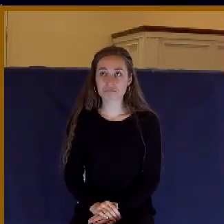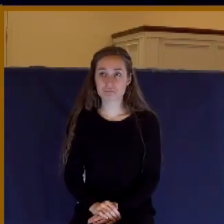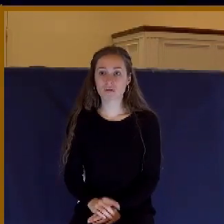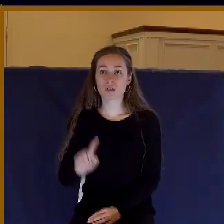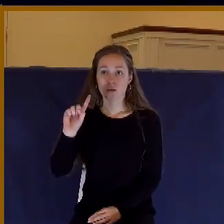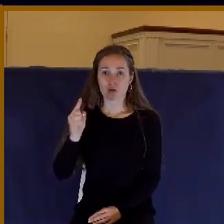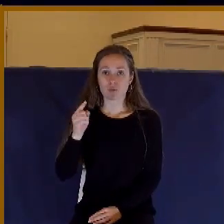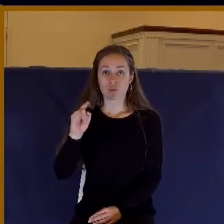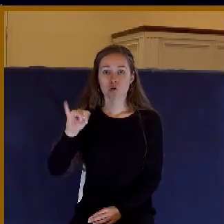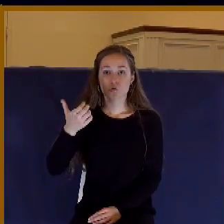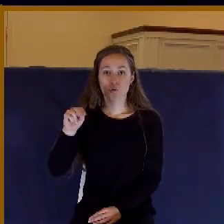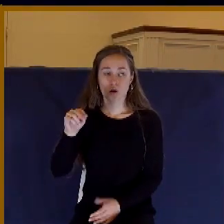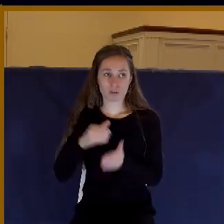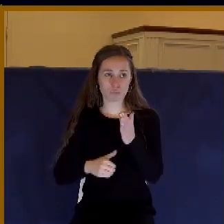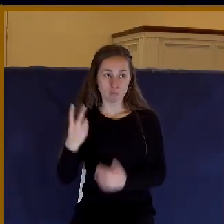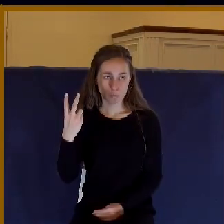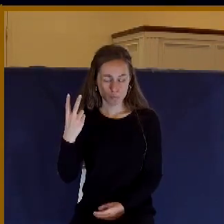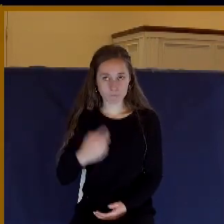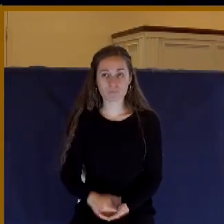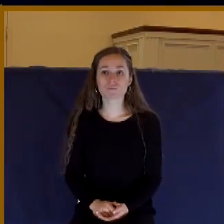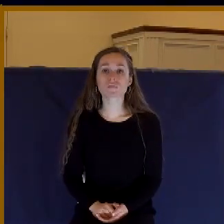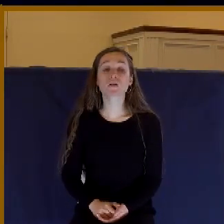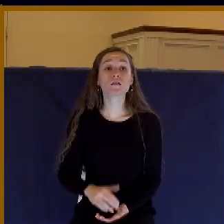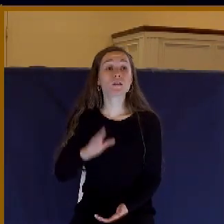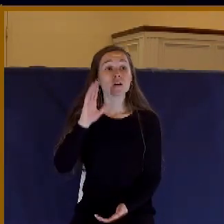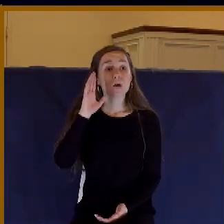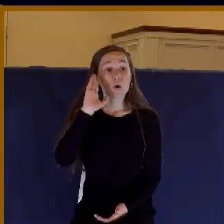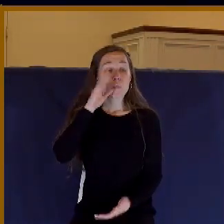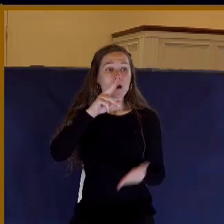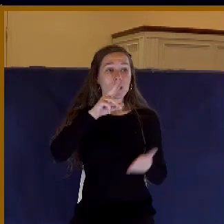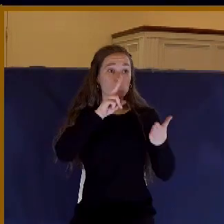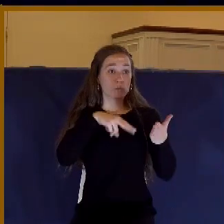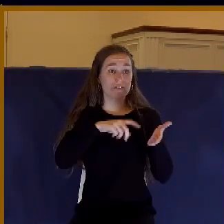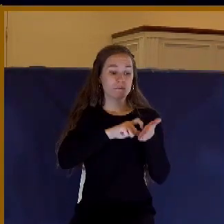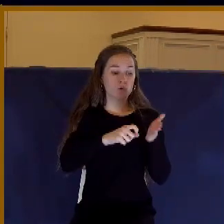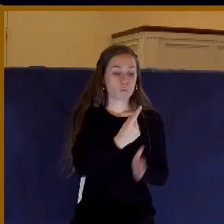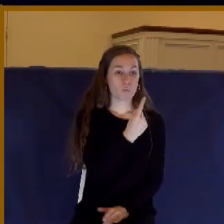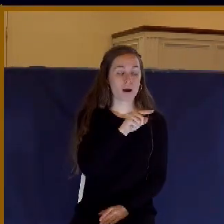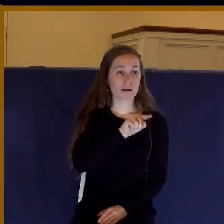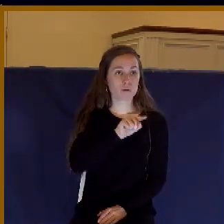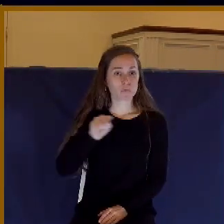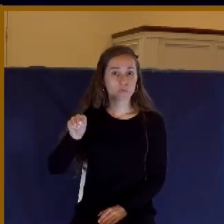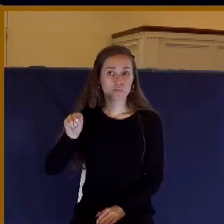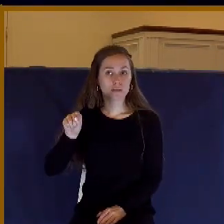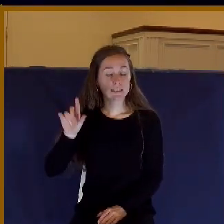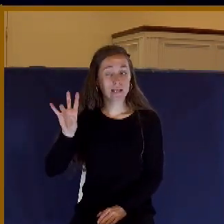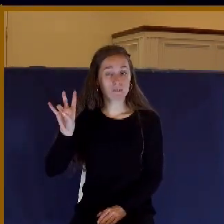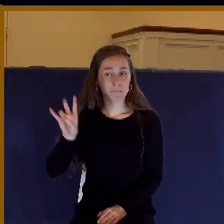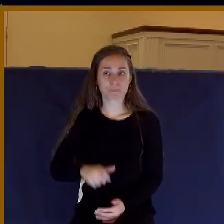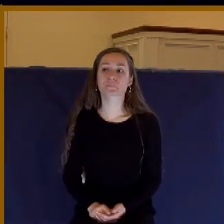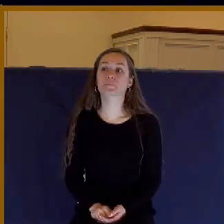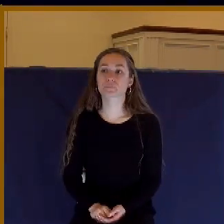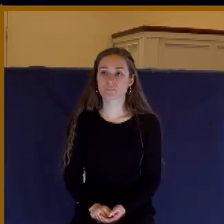2, and we're going to be reading verses 1 down to verse number 7.